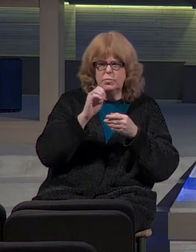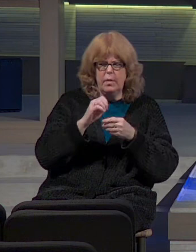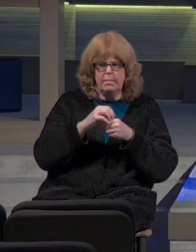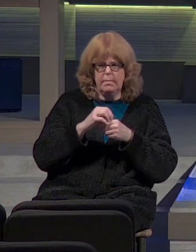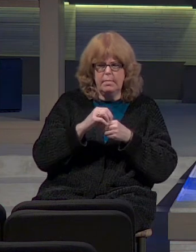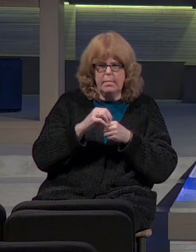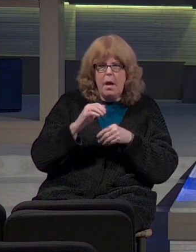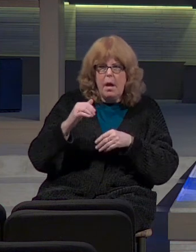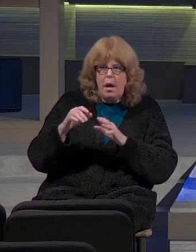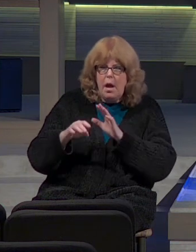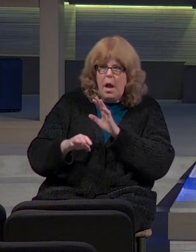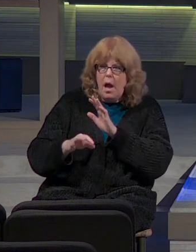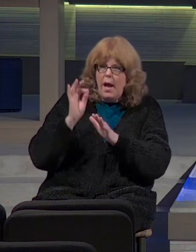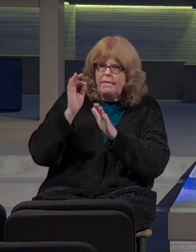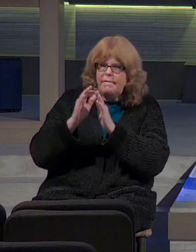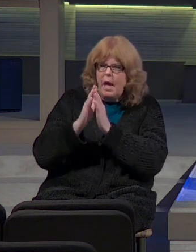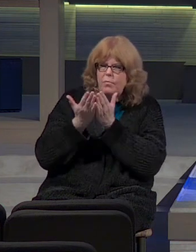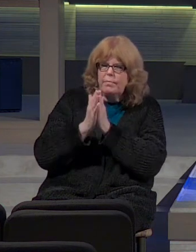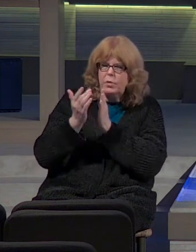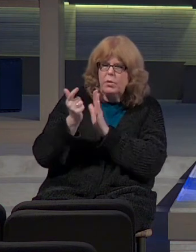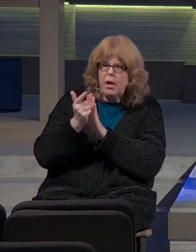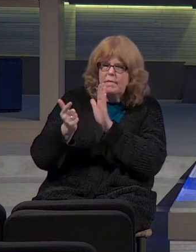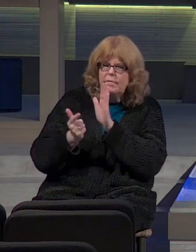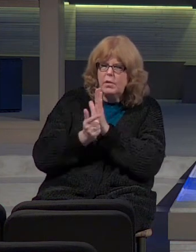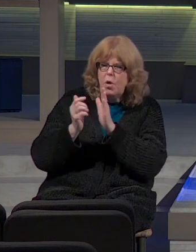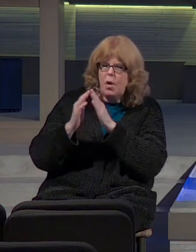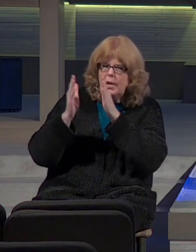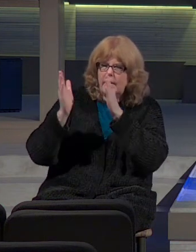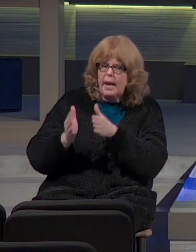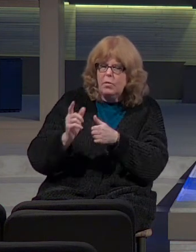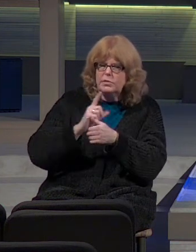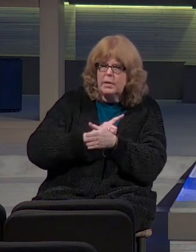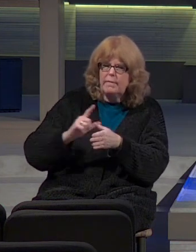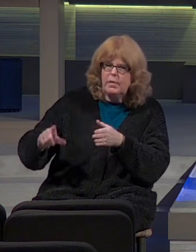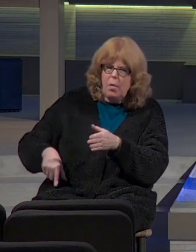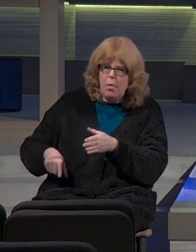have found the book of the law in the house of the Lord.